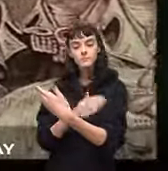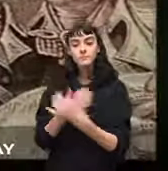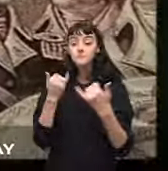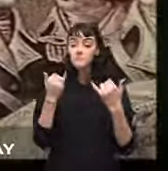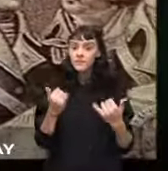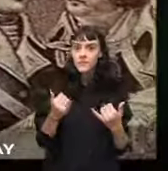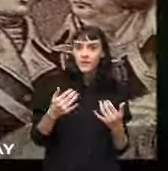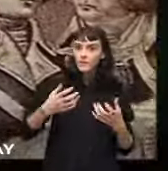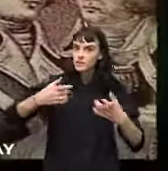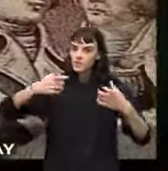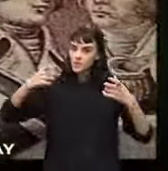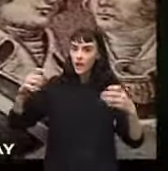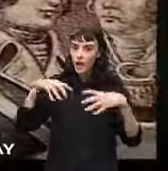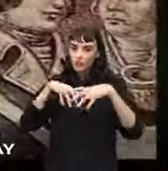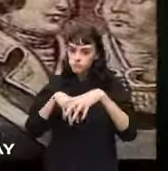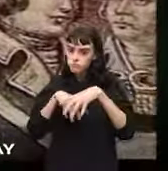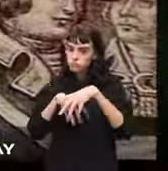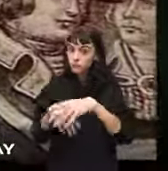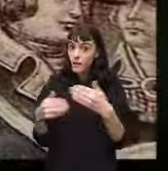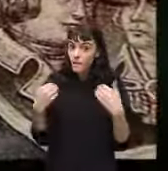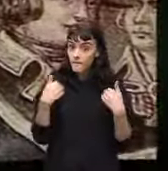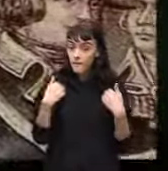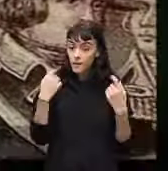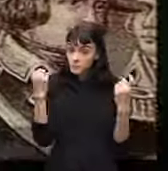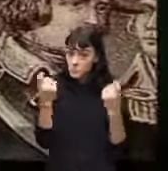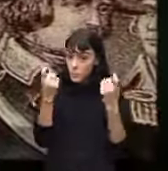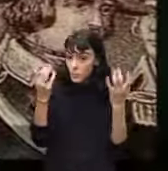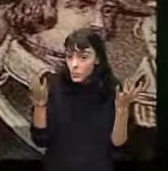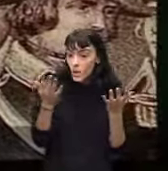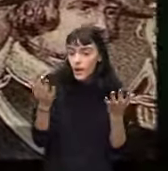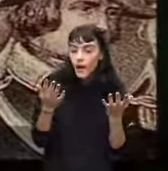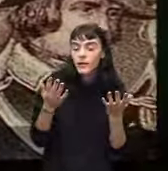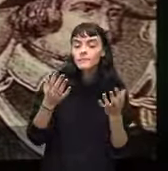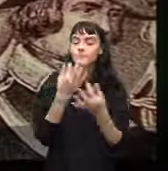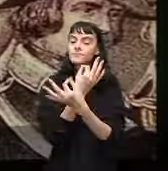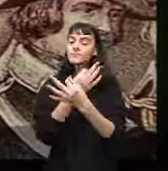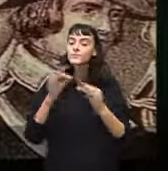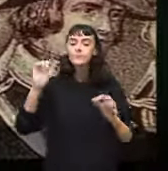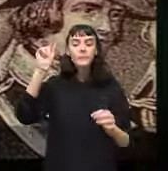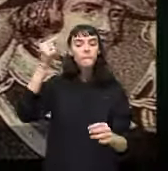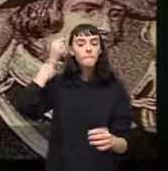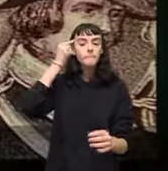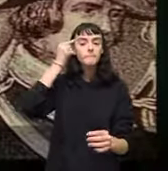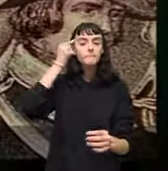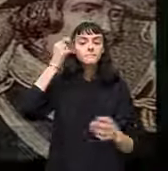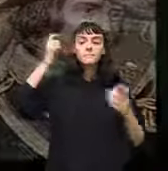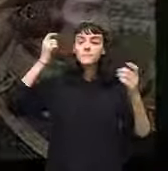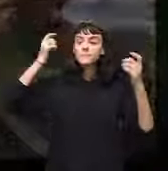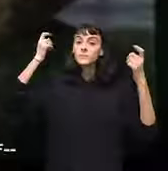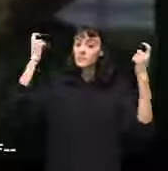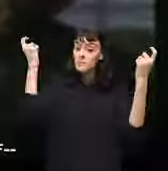There's a huge parade today to celebrate the birth of a free government.